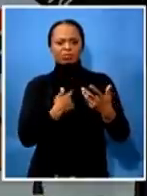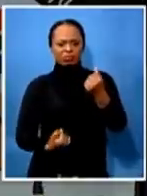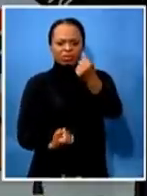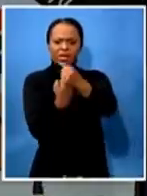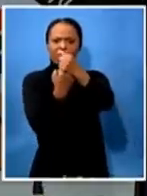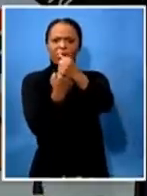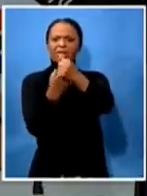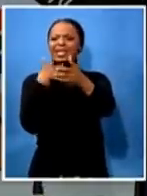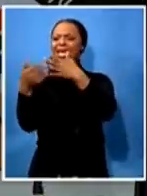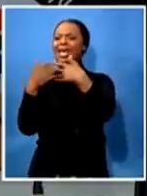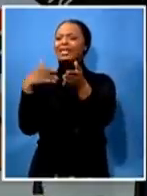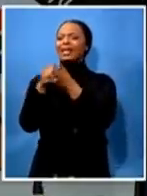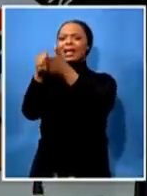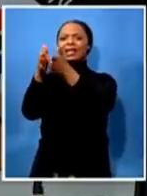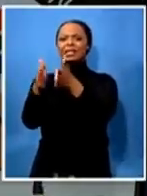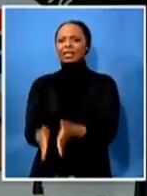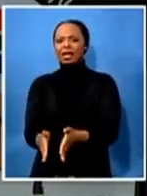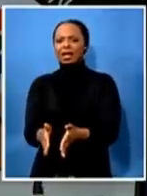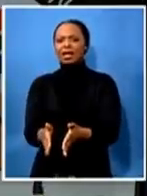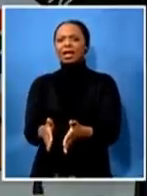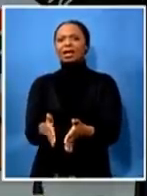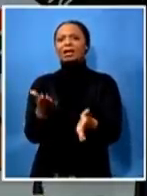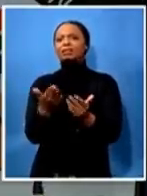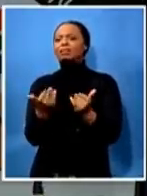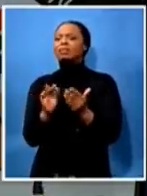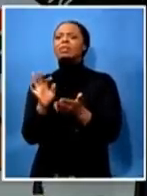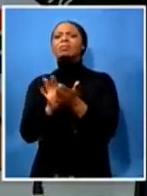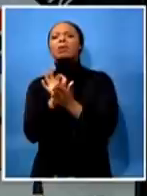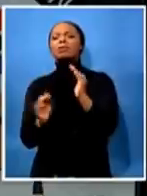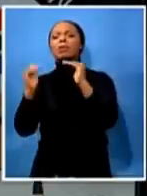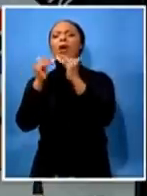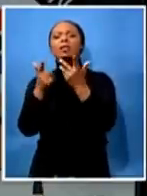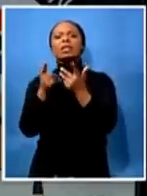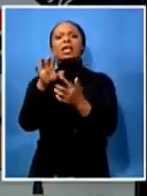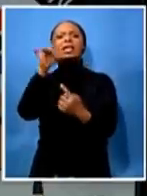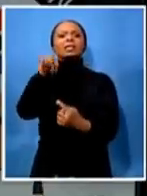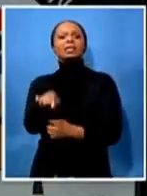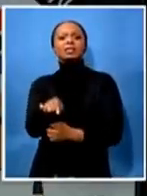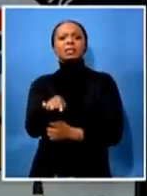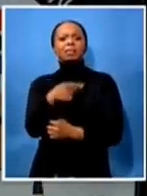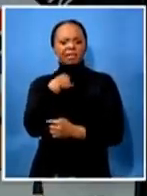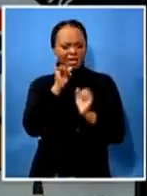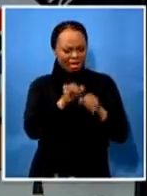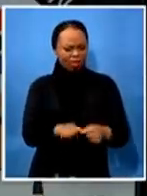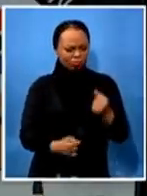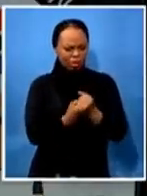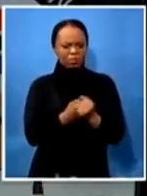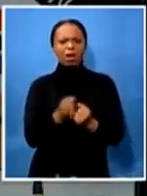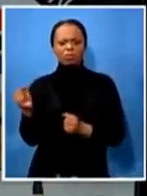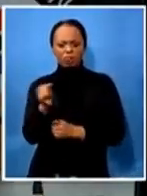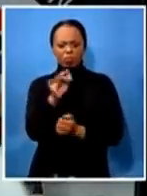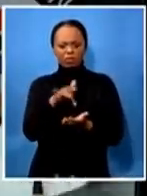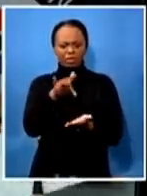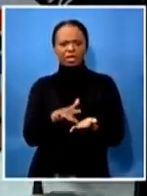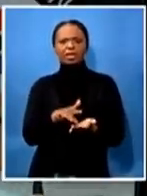elected even in instances where i have directly contested a position and lost i would embrace the outcomes